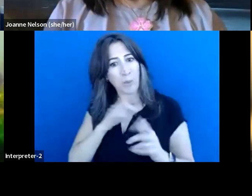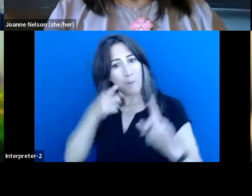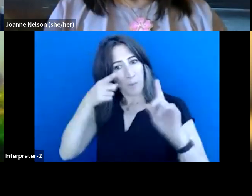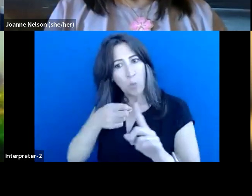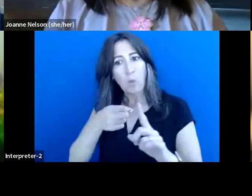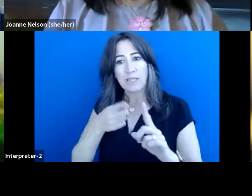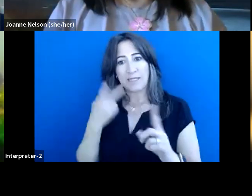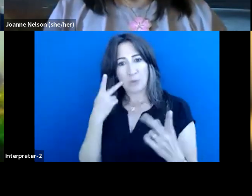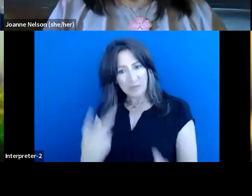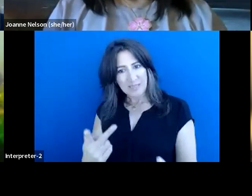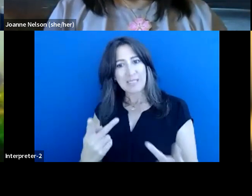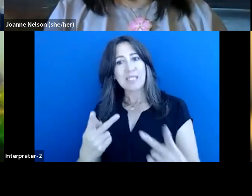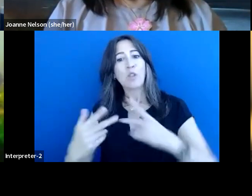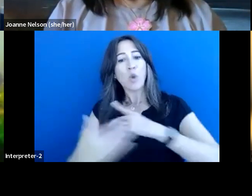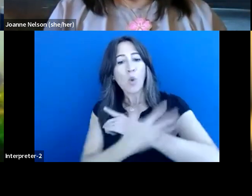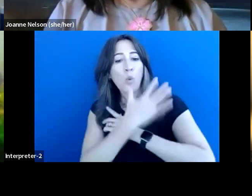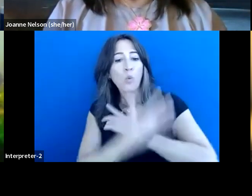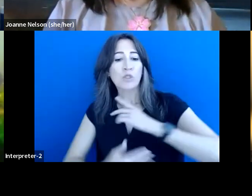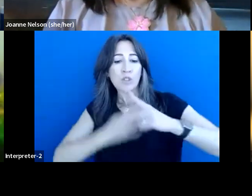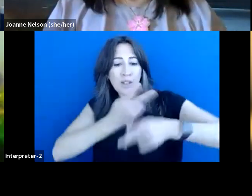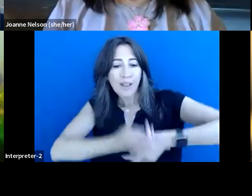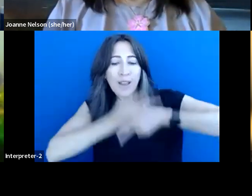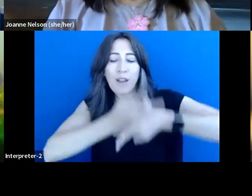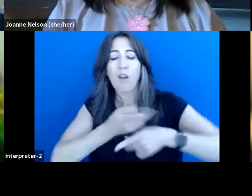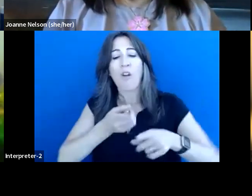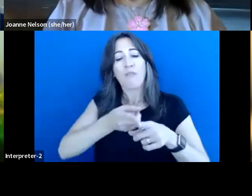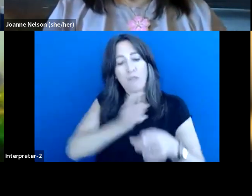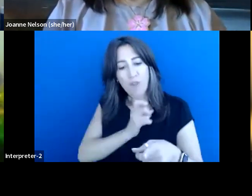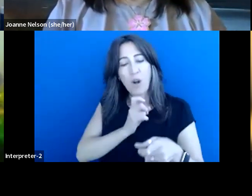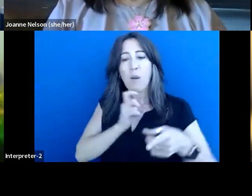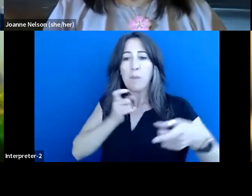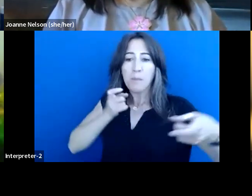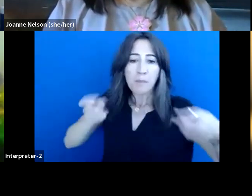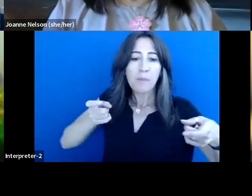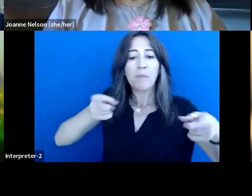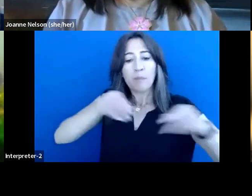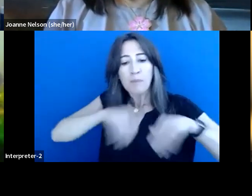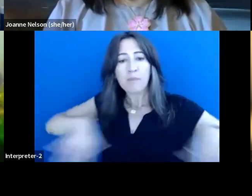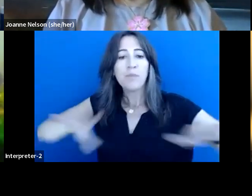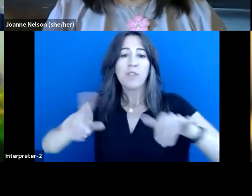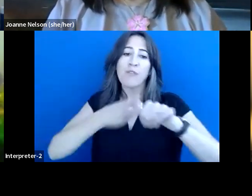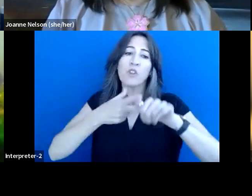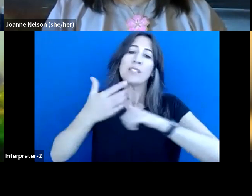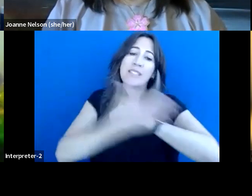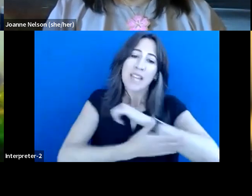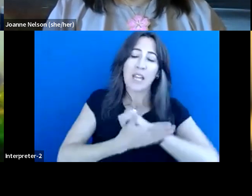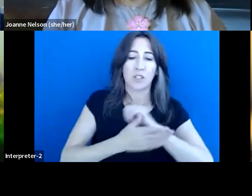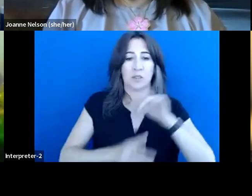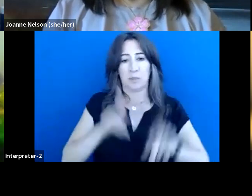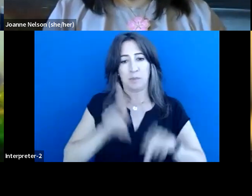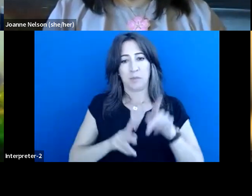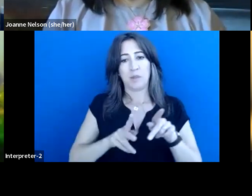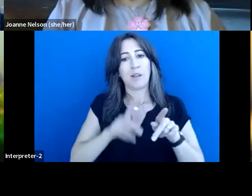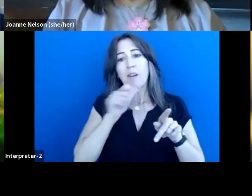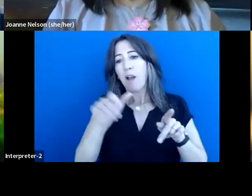today. And for, we have a lot of questions in the Q and A right now, a lot of them are talking about how, you know, uh, you know,